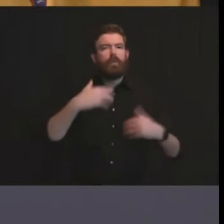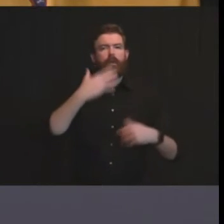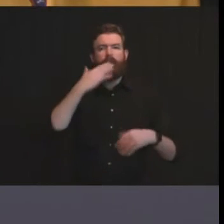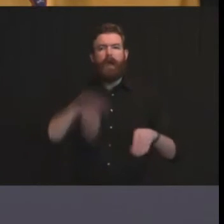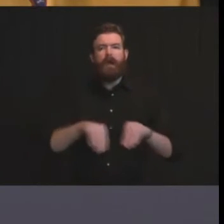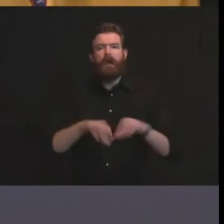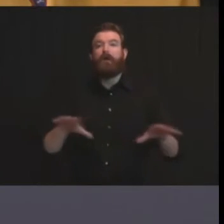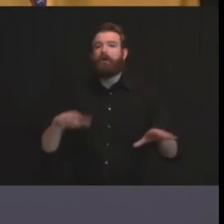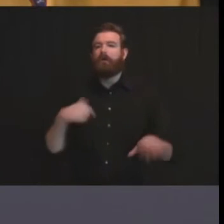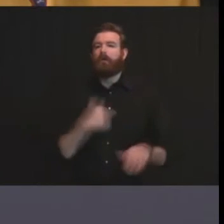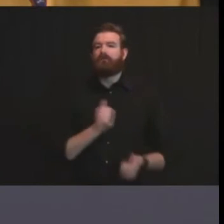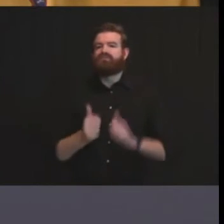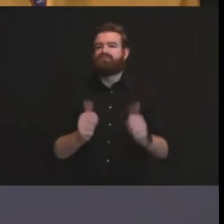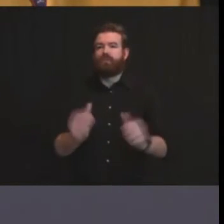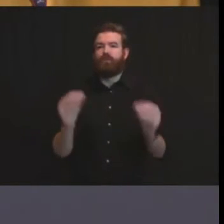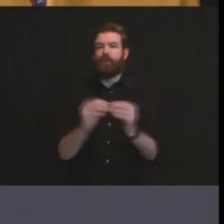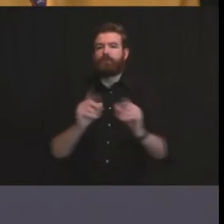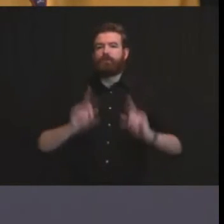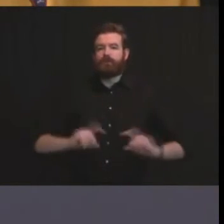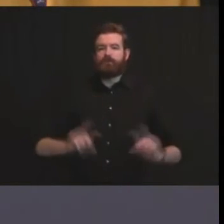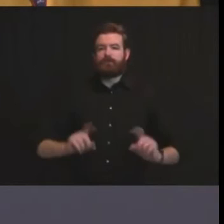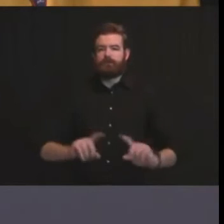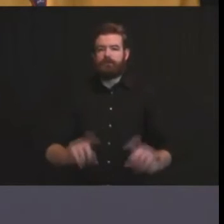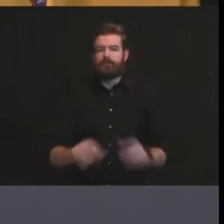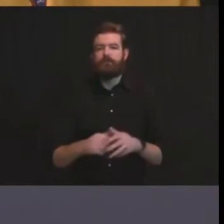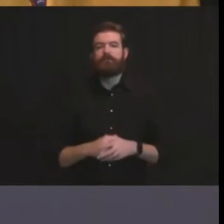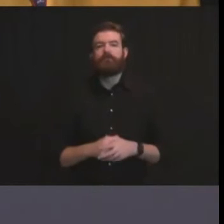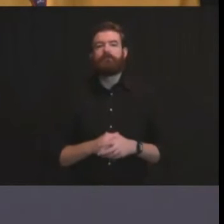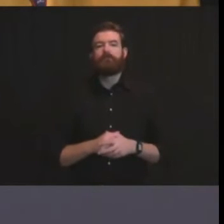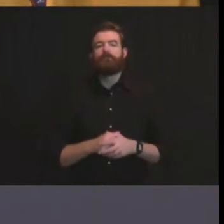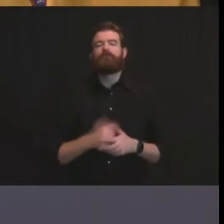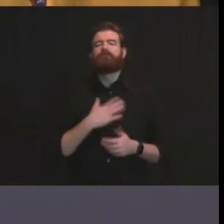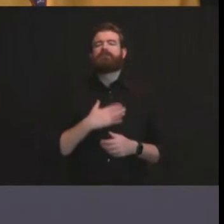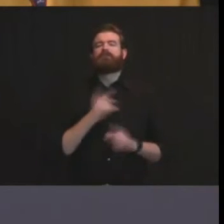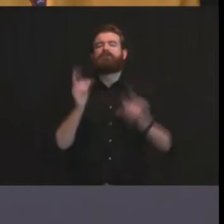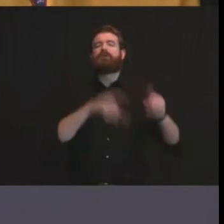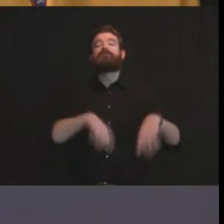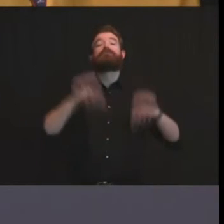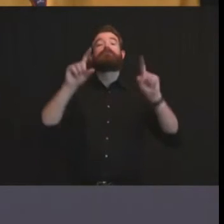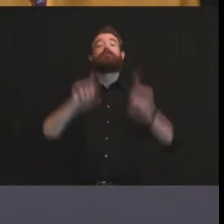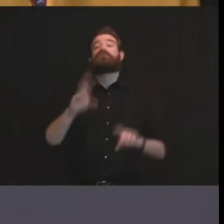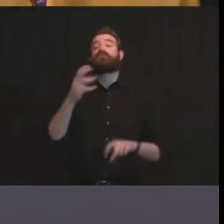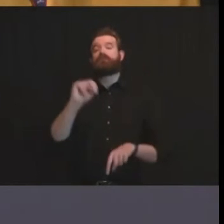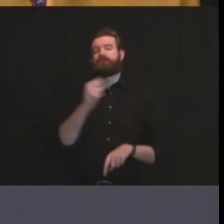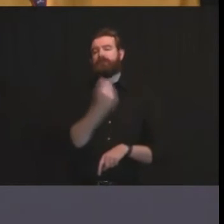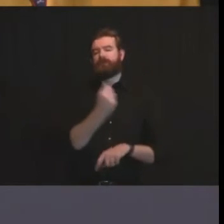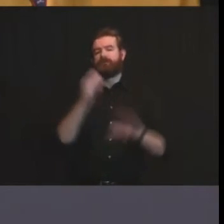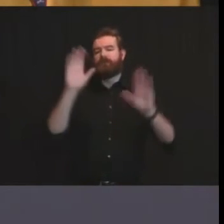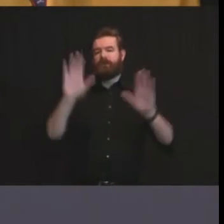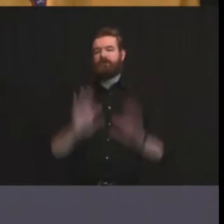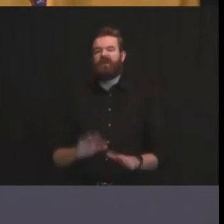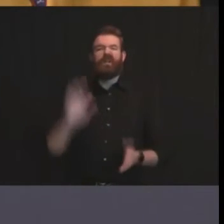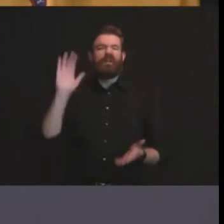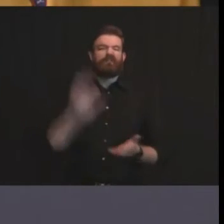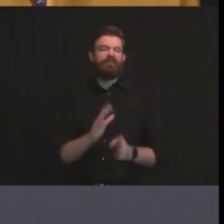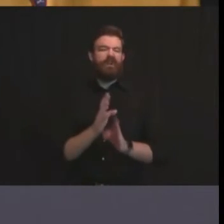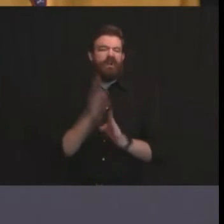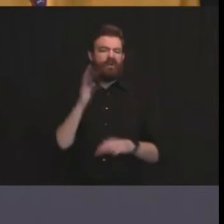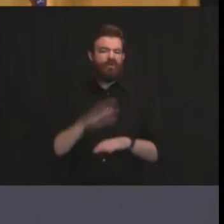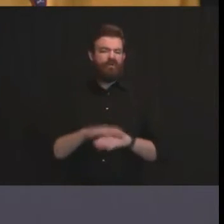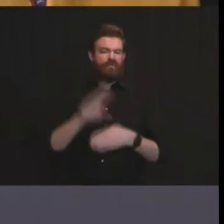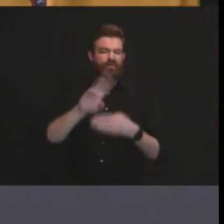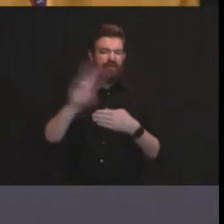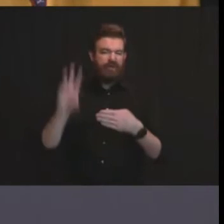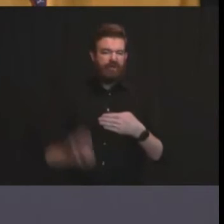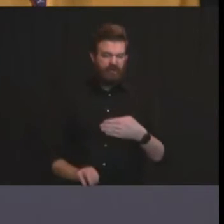tested on weekends where we know the lines are less and we're going to continue to put as much up against that as we can by the way we've also said this brent